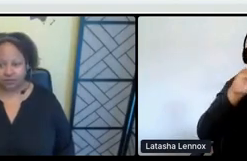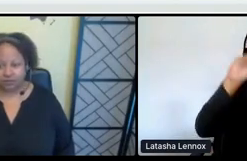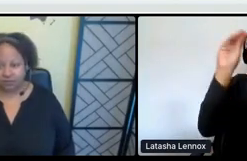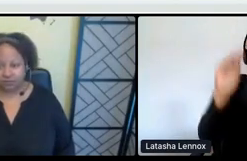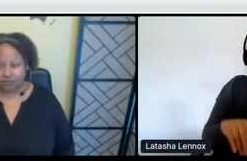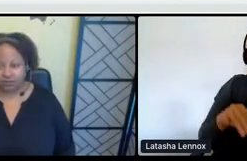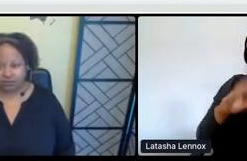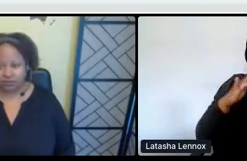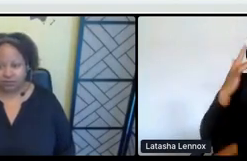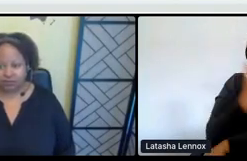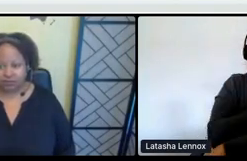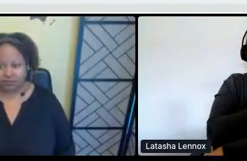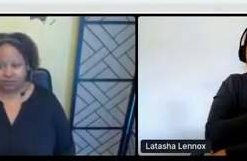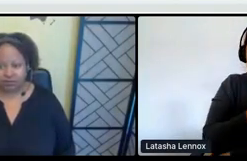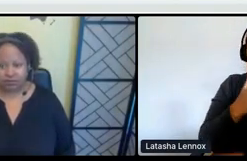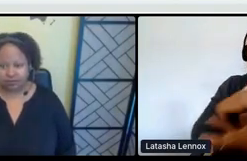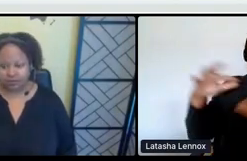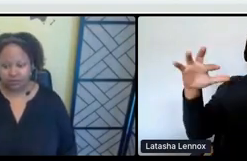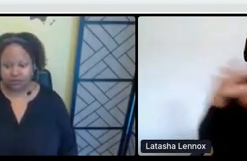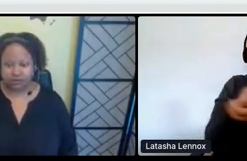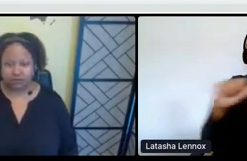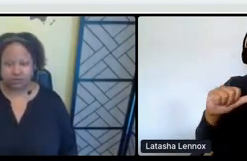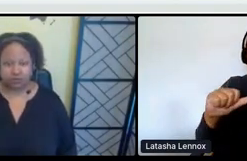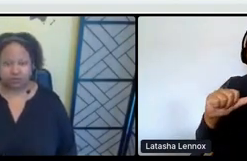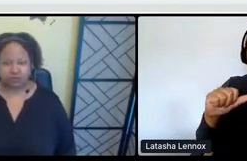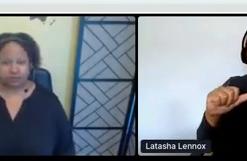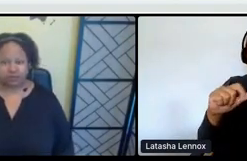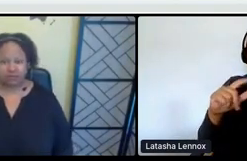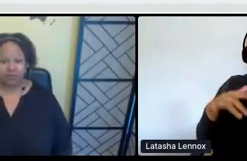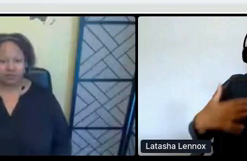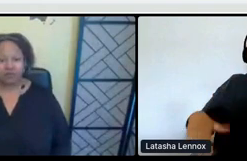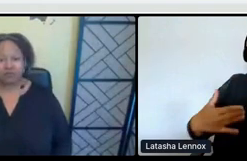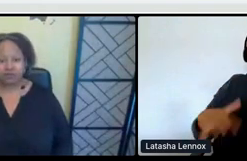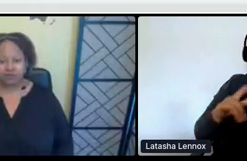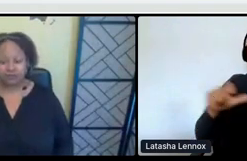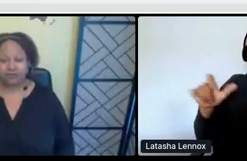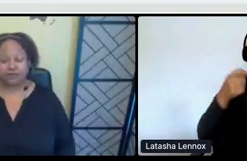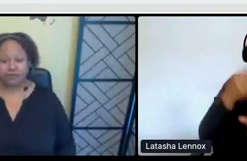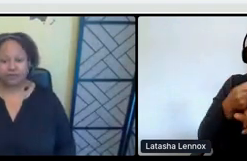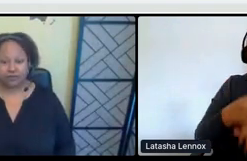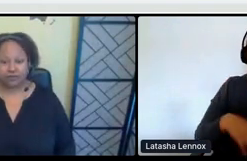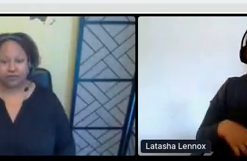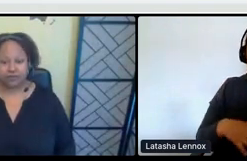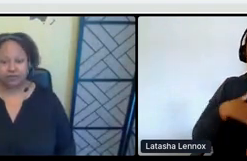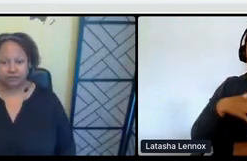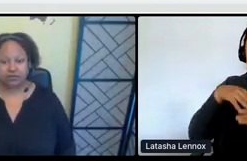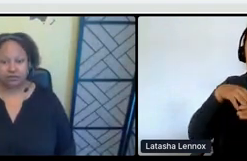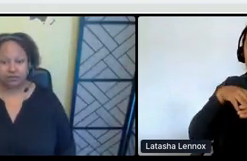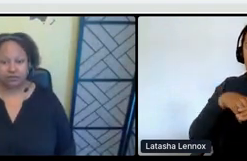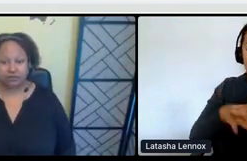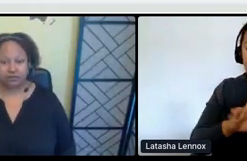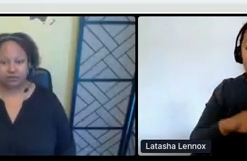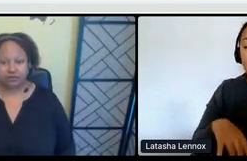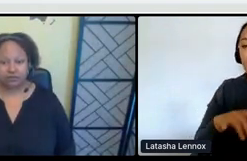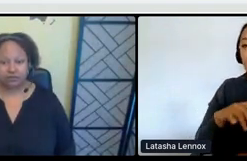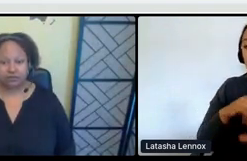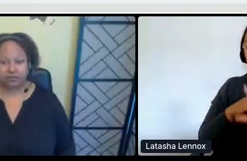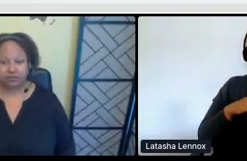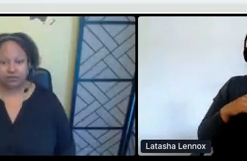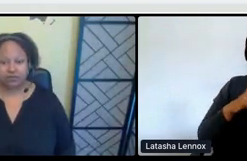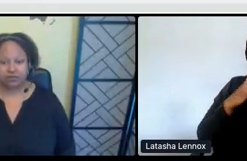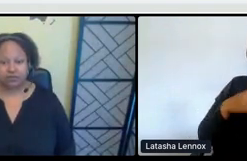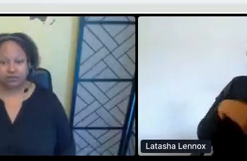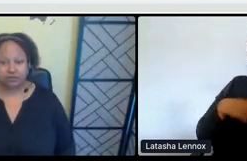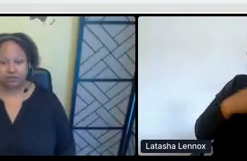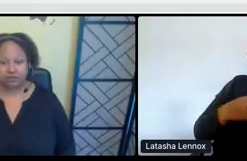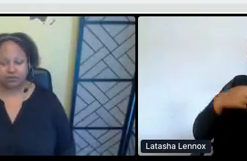huge amount, um, of impact. And so here we are, I was born in the left blotch, which is called Peace River. Um, my community is about an